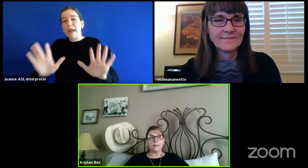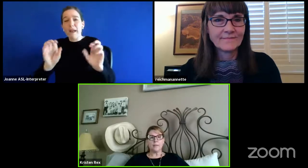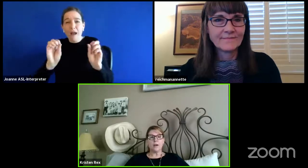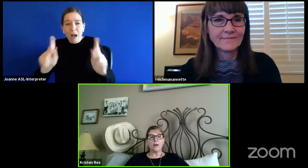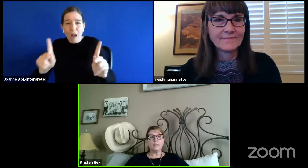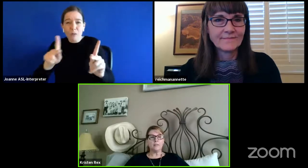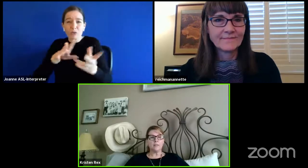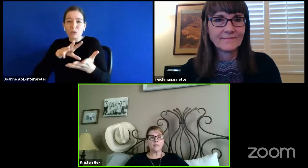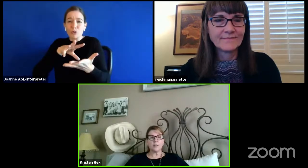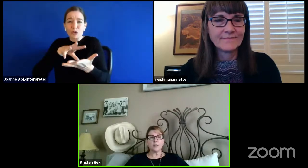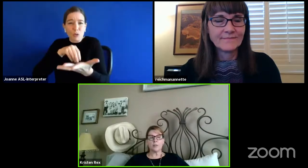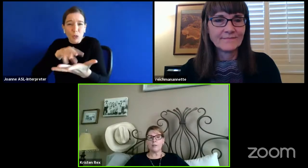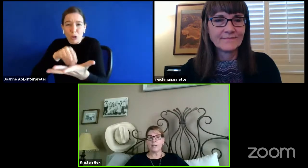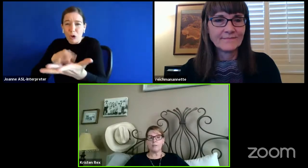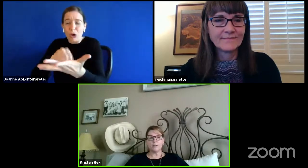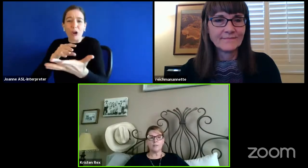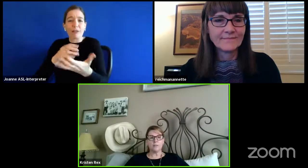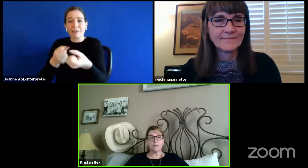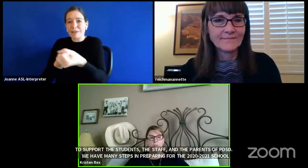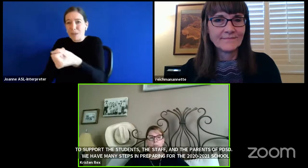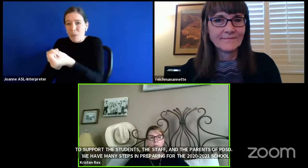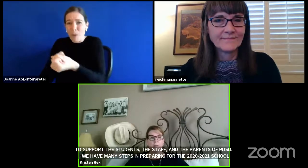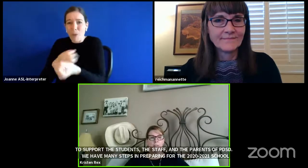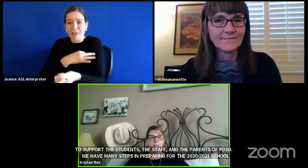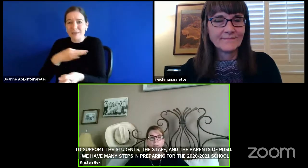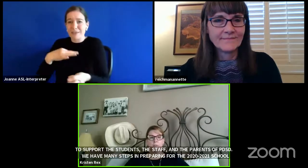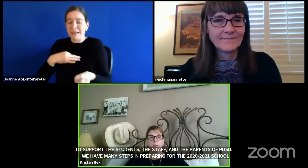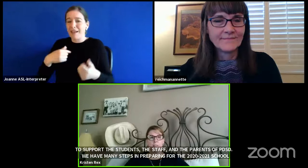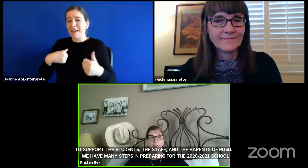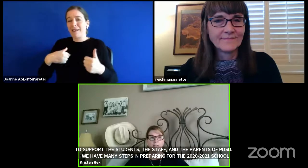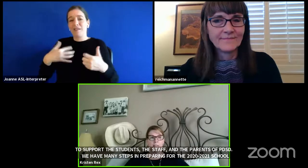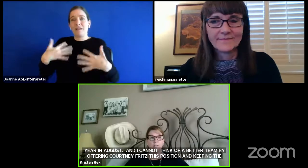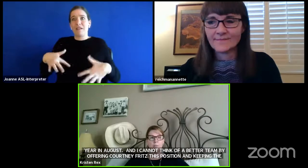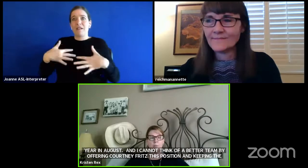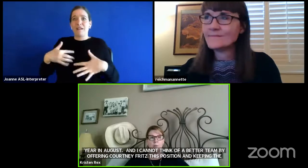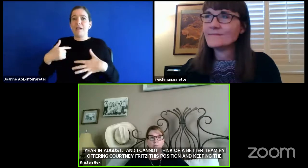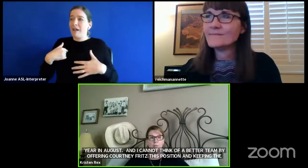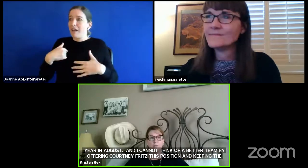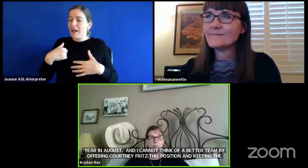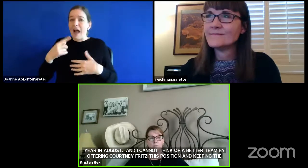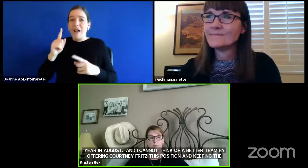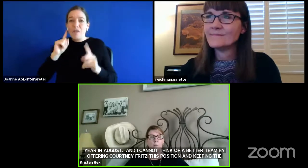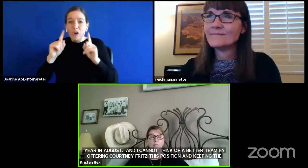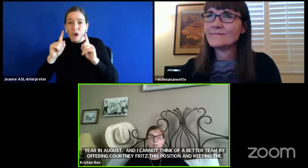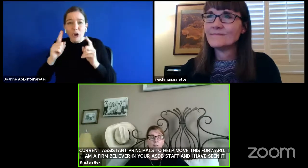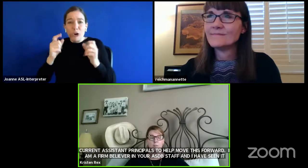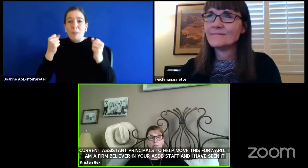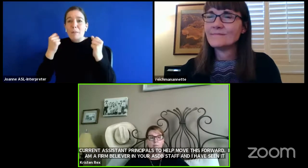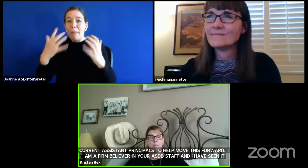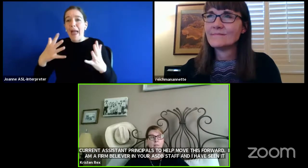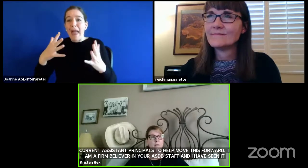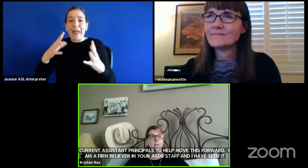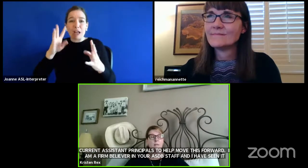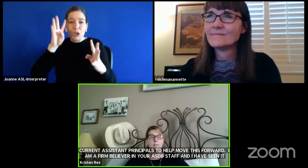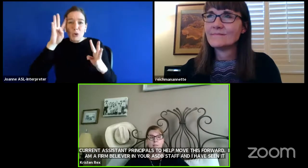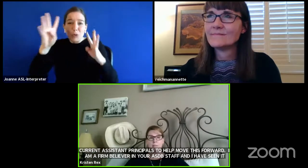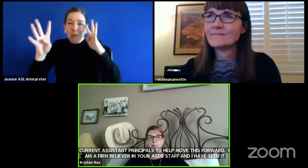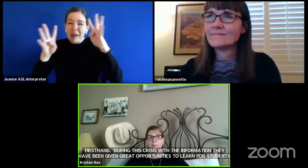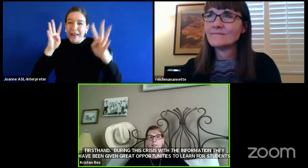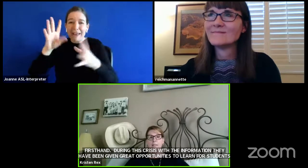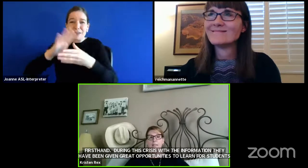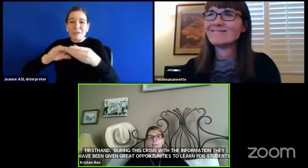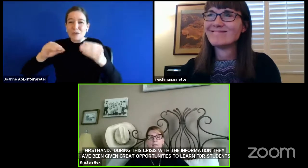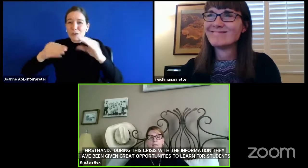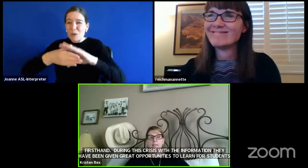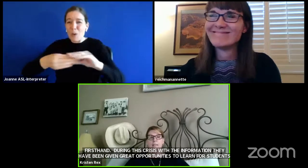I am in awe of some of the creative innovative stories that I've heard over these last couple months or weeks, excuse me, seems like months.